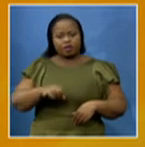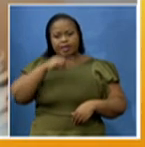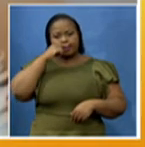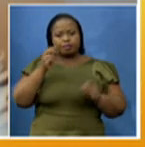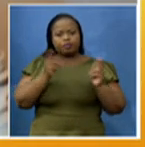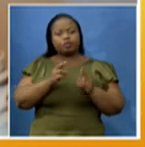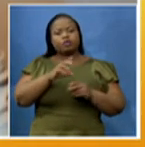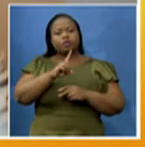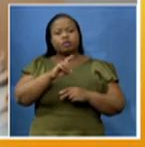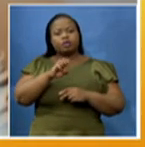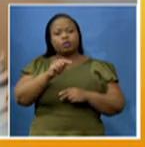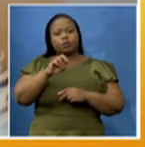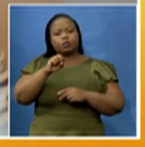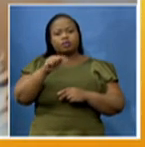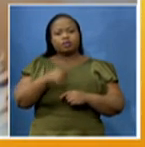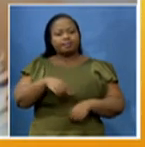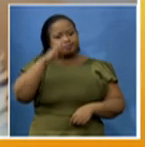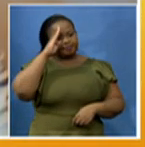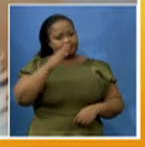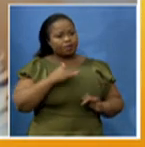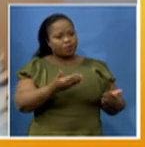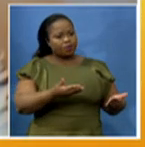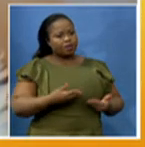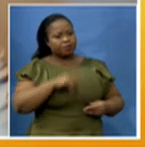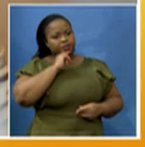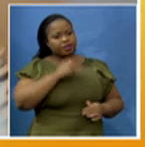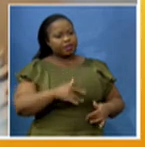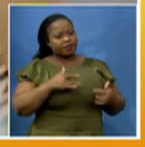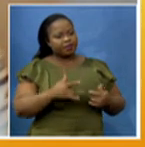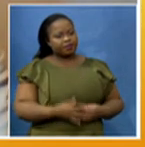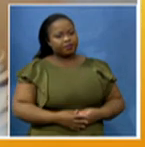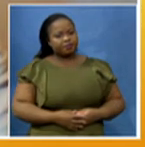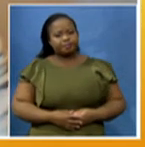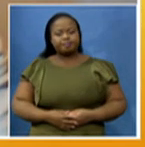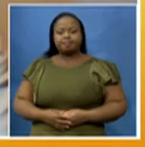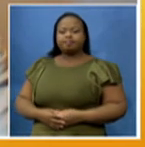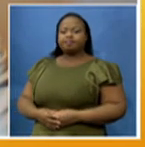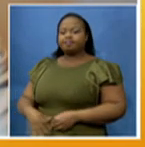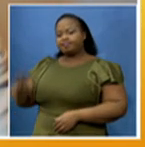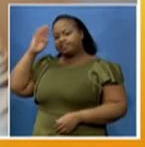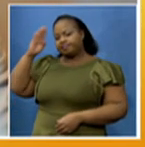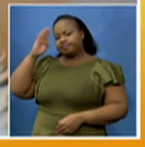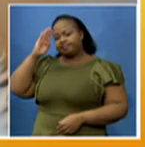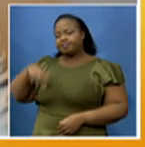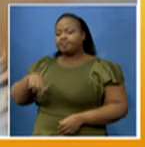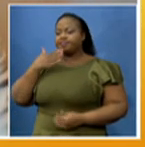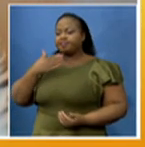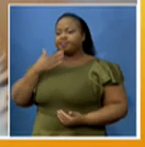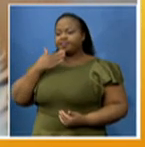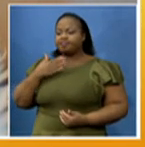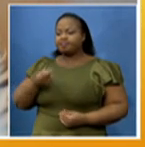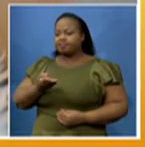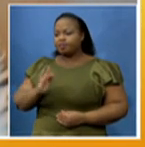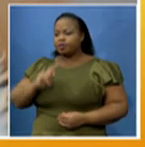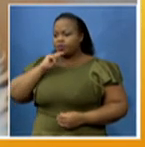Lungwani. Simon thanks so much and welcome to Morning Live. Thank you very much and good morning to the viewers we thank